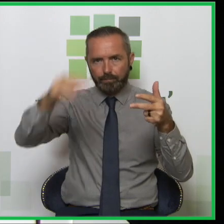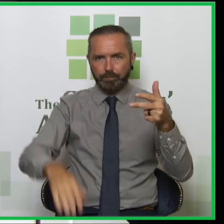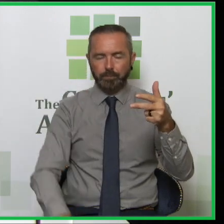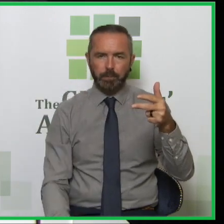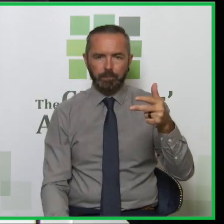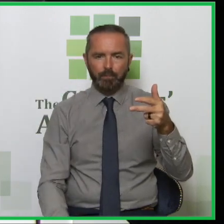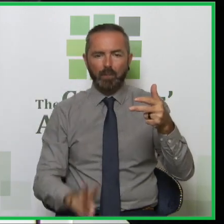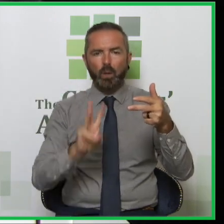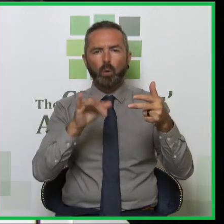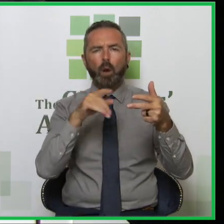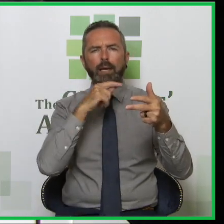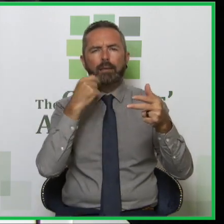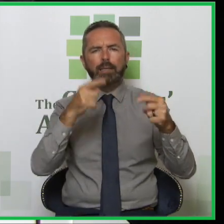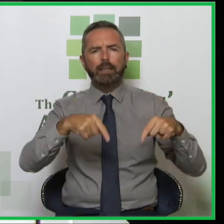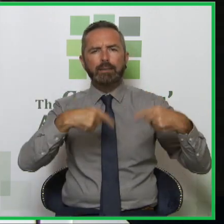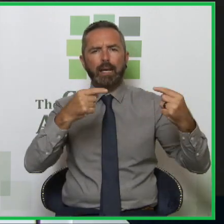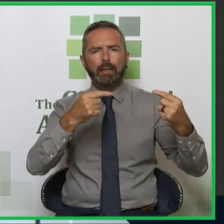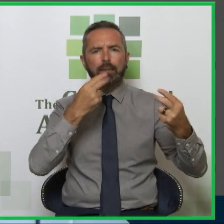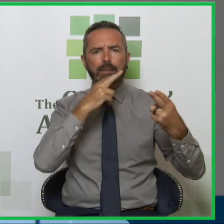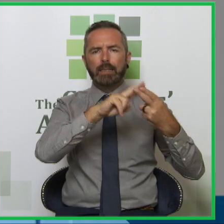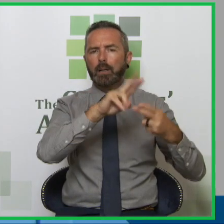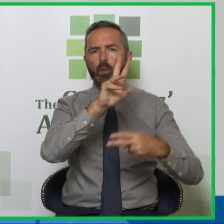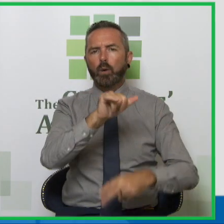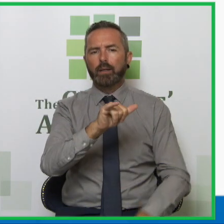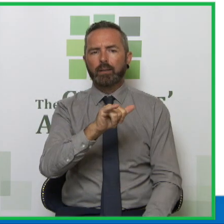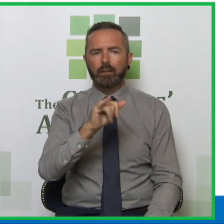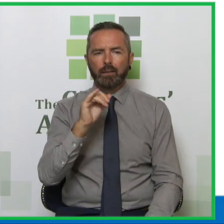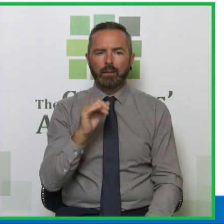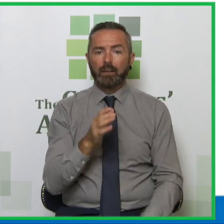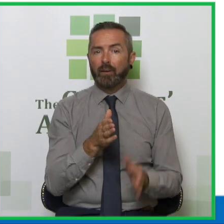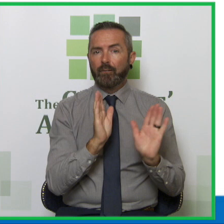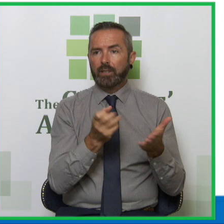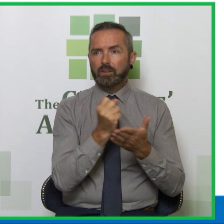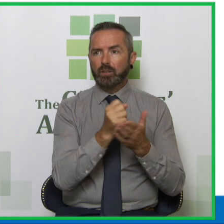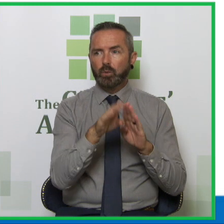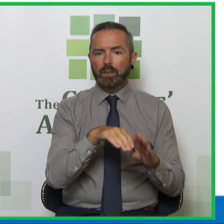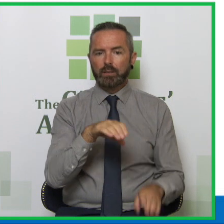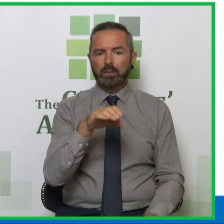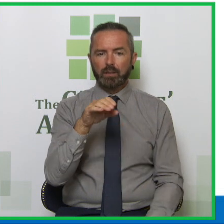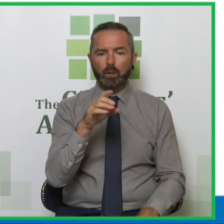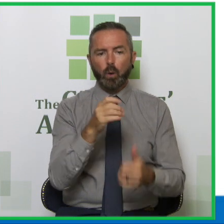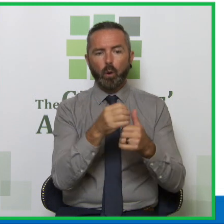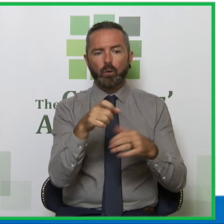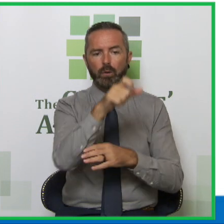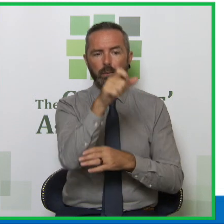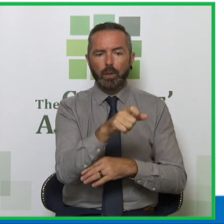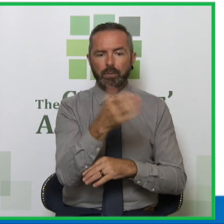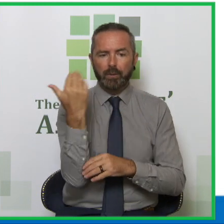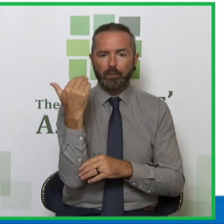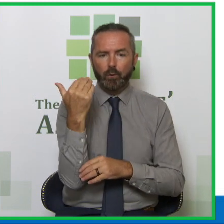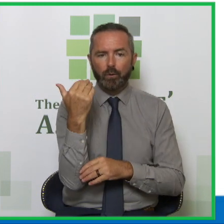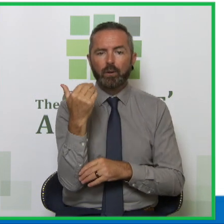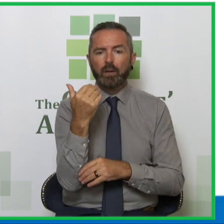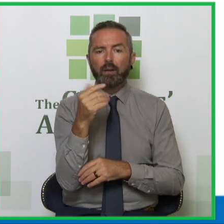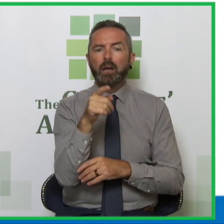Why do I say tackle stigma? This is a study I did with Dr. Karen Galligan in the southeast and this was John